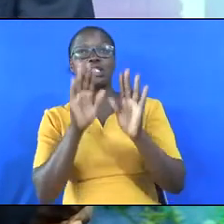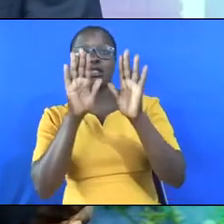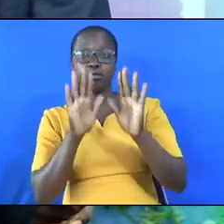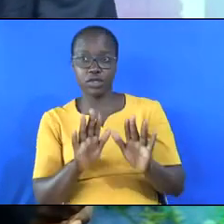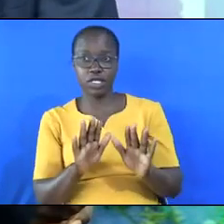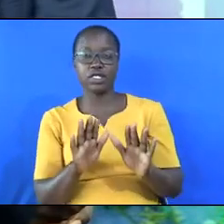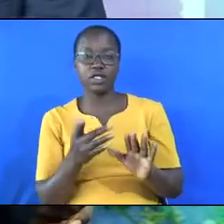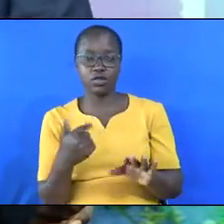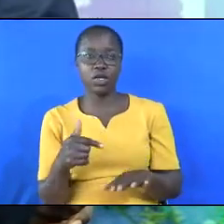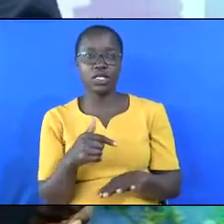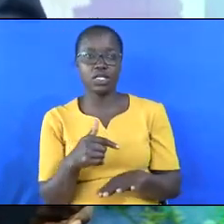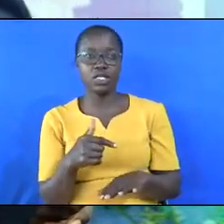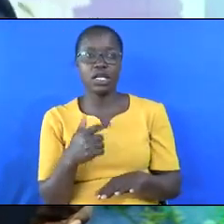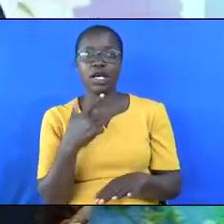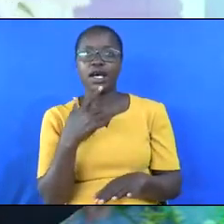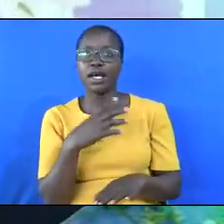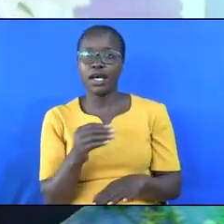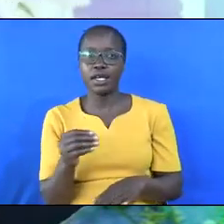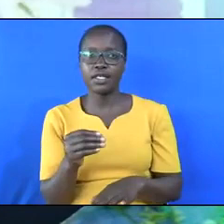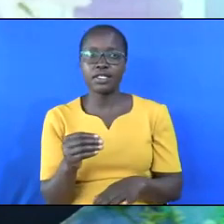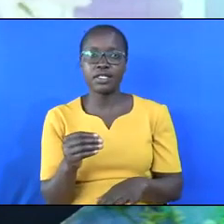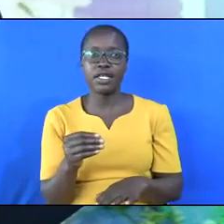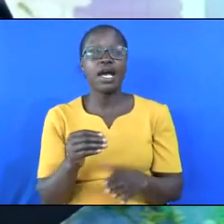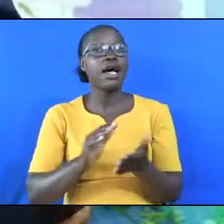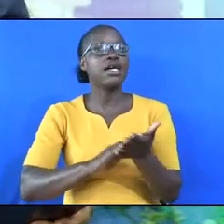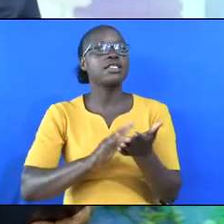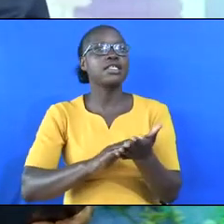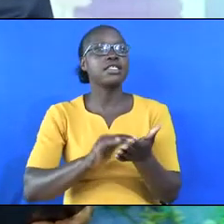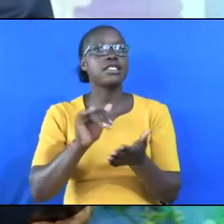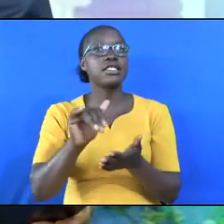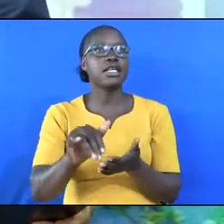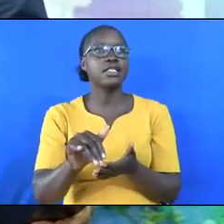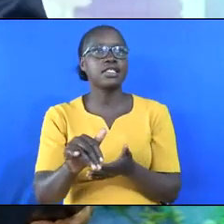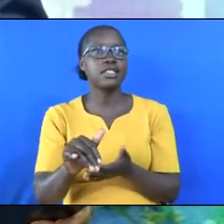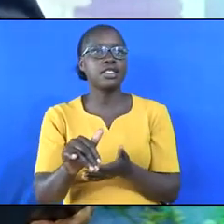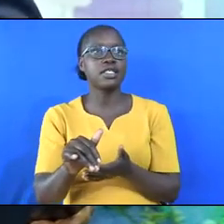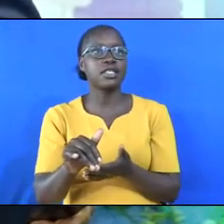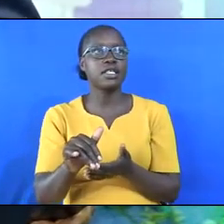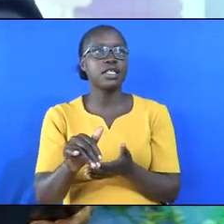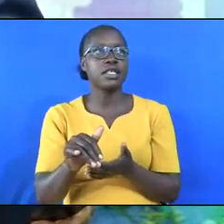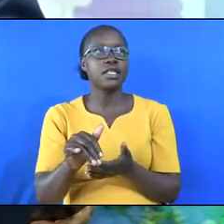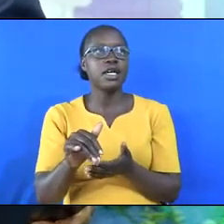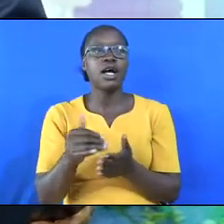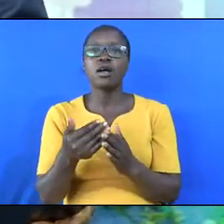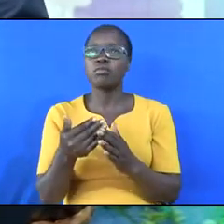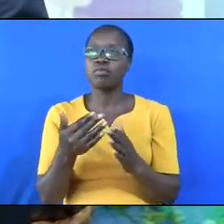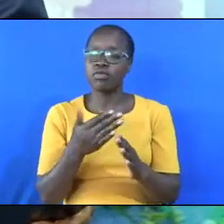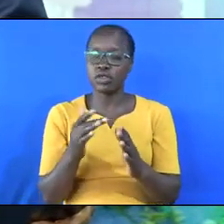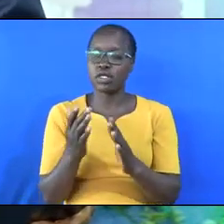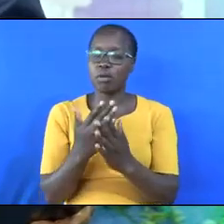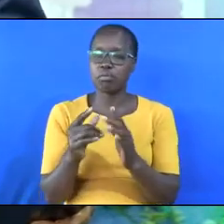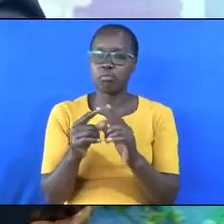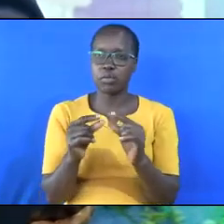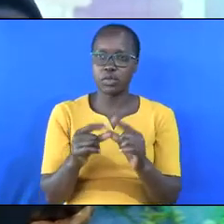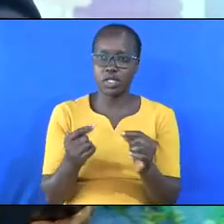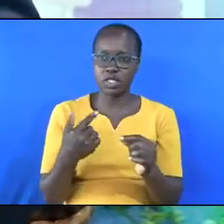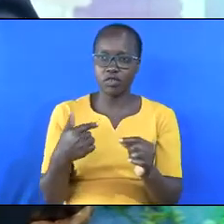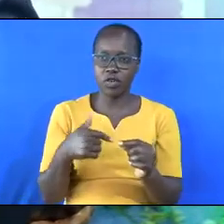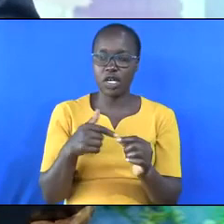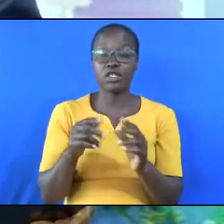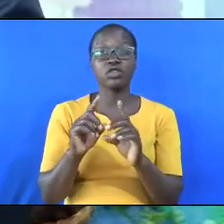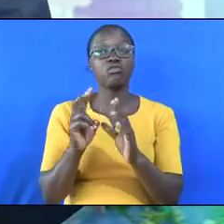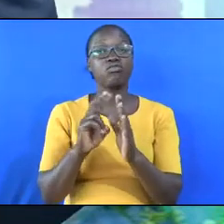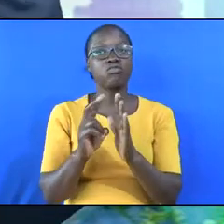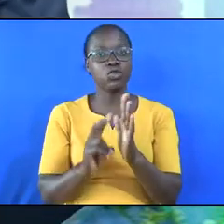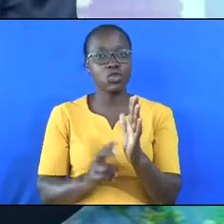to us today. And I suggest that there are four important messages for us today